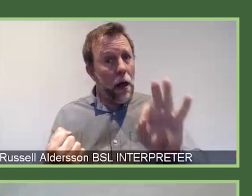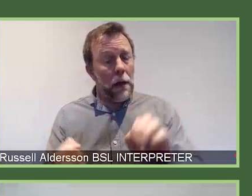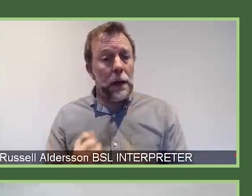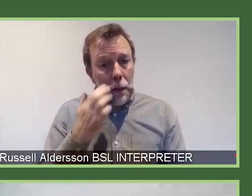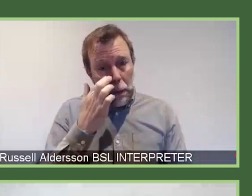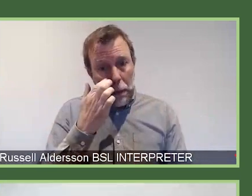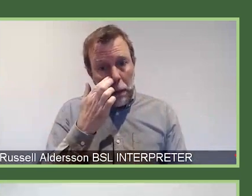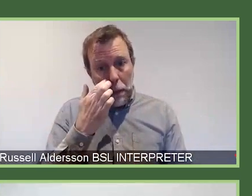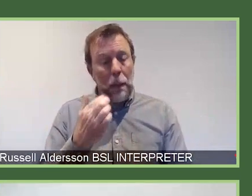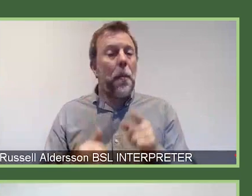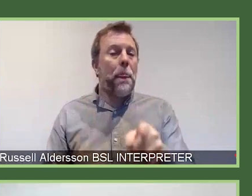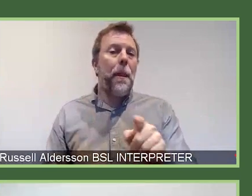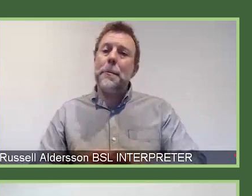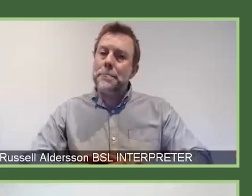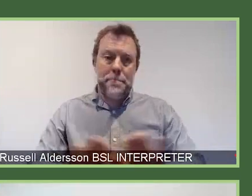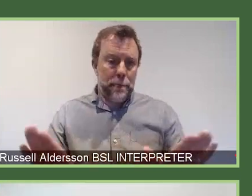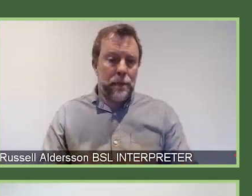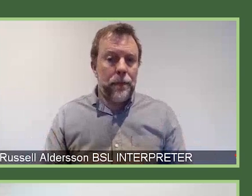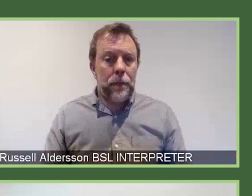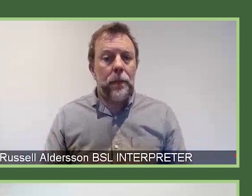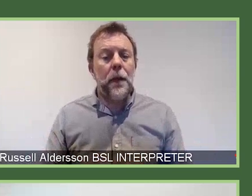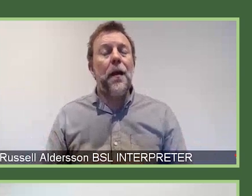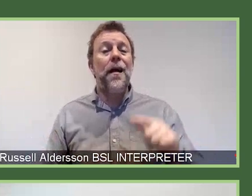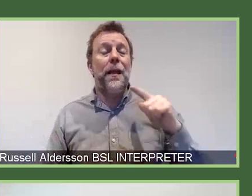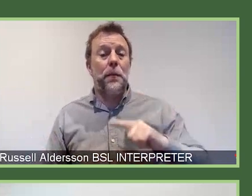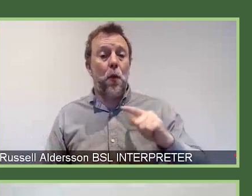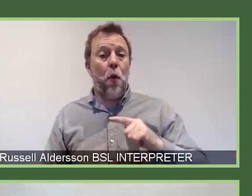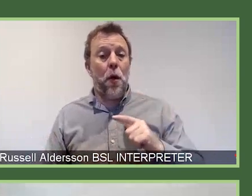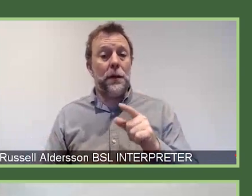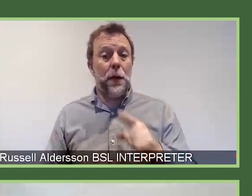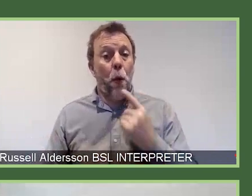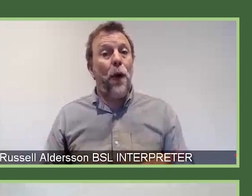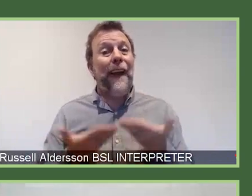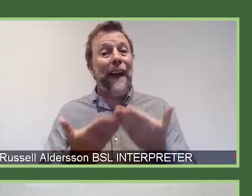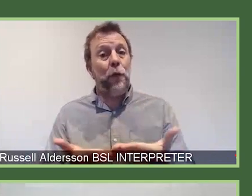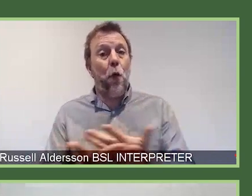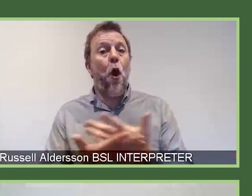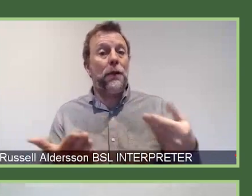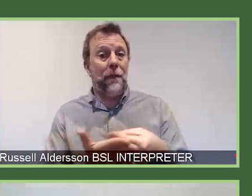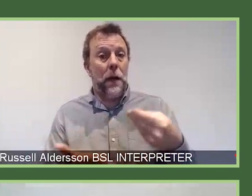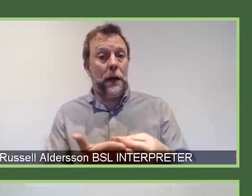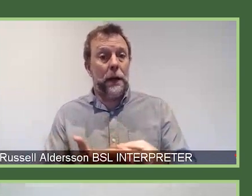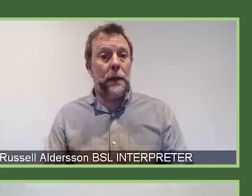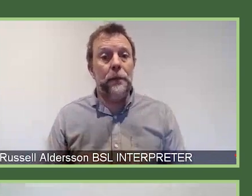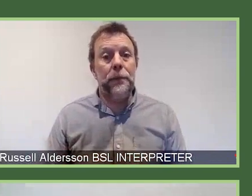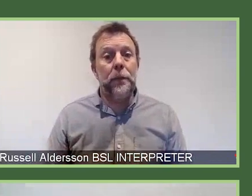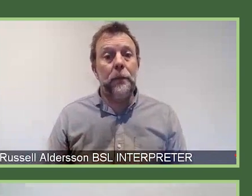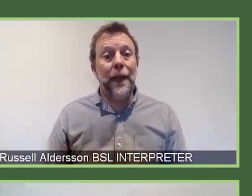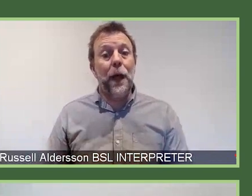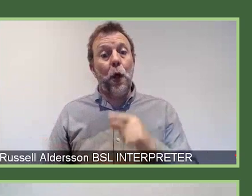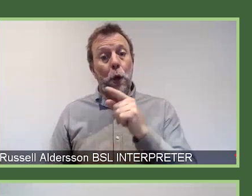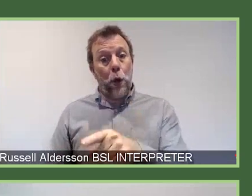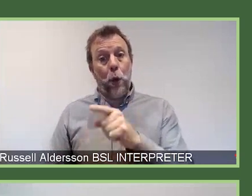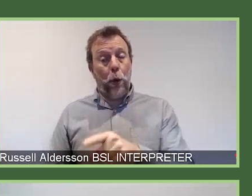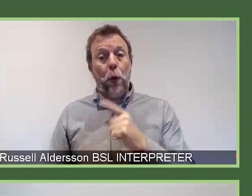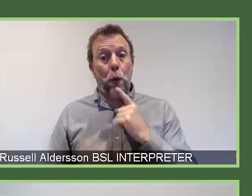No. So, and that's because we're going to give you a lot of money for this. And you're going to be proposing